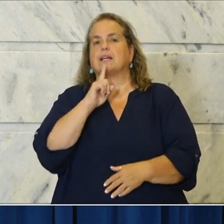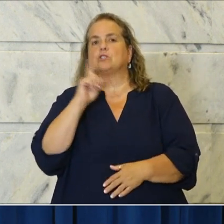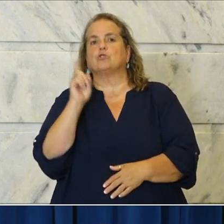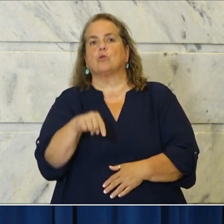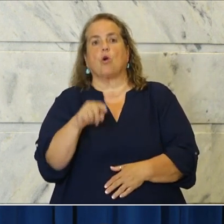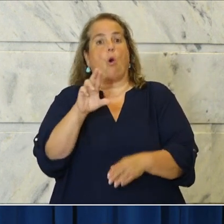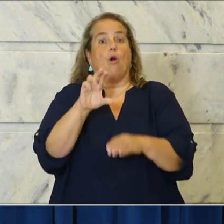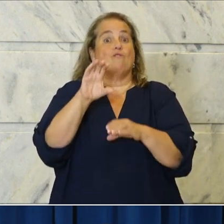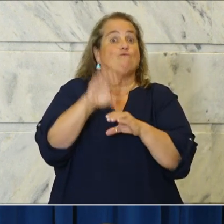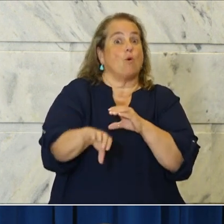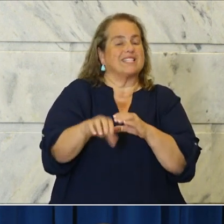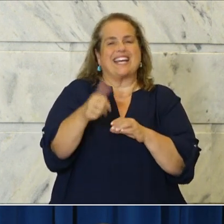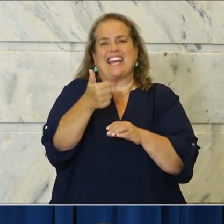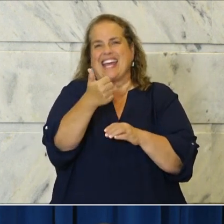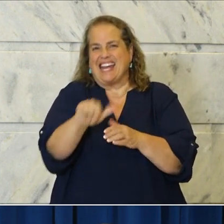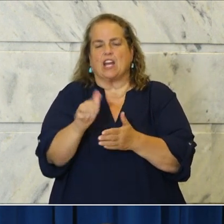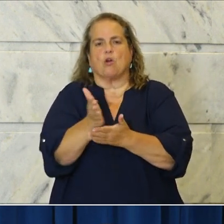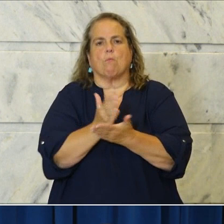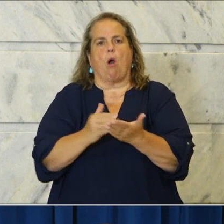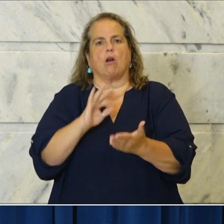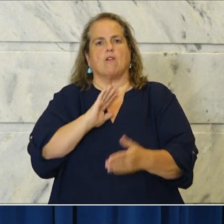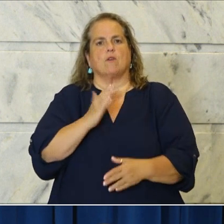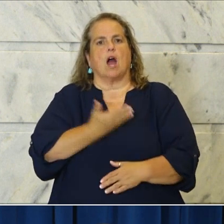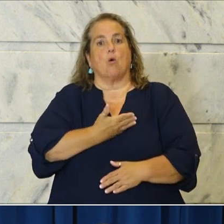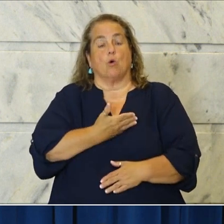any portions of any executive order.